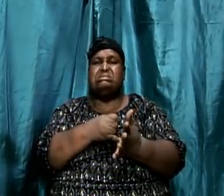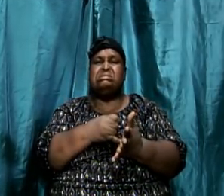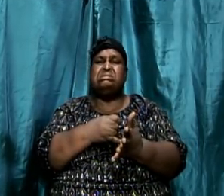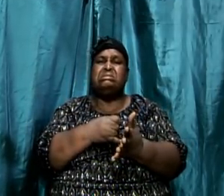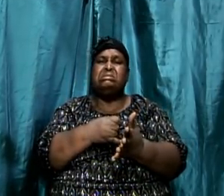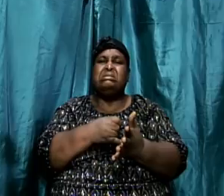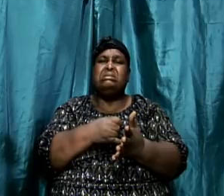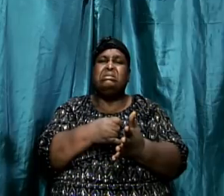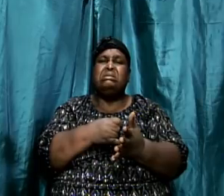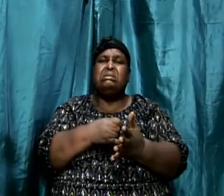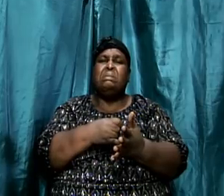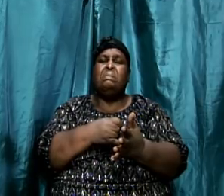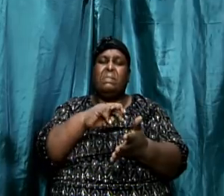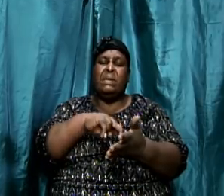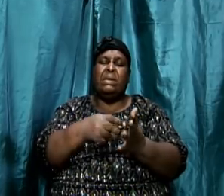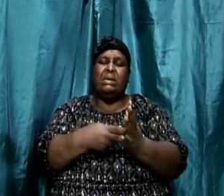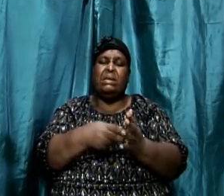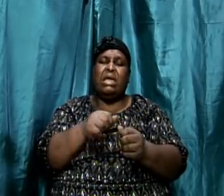you should do.